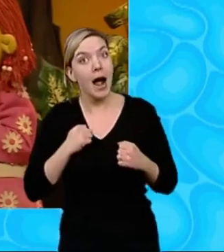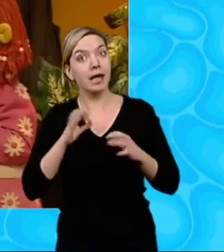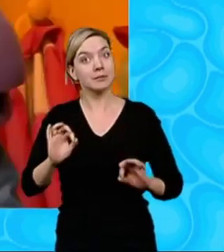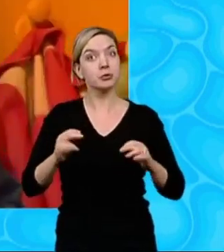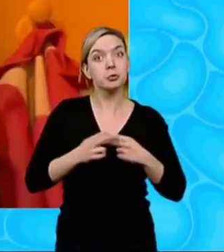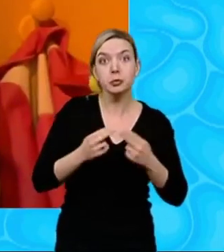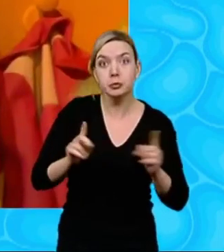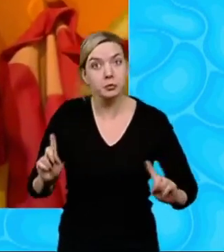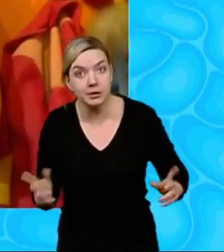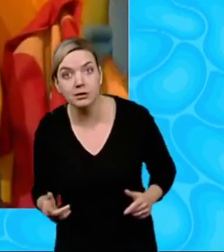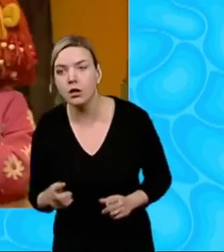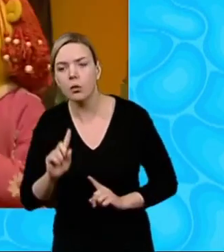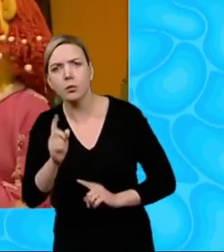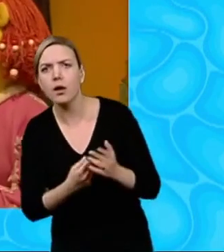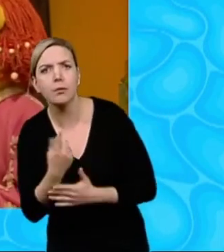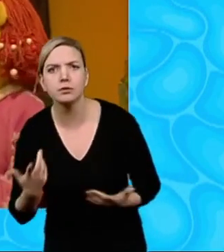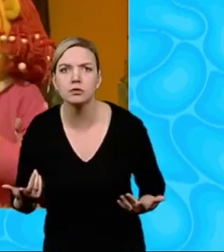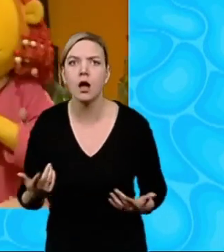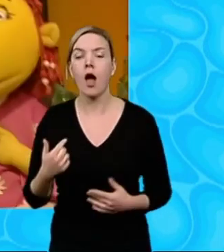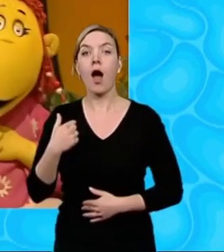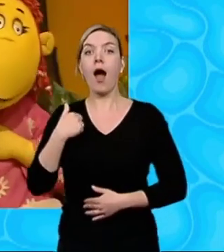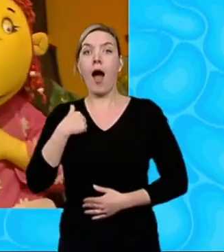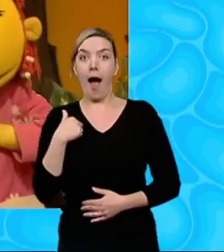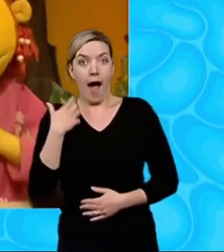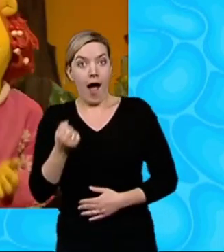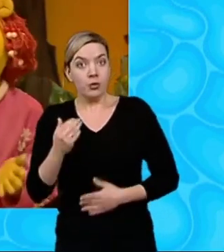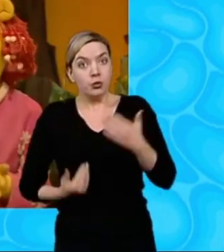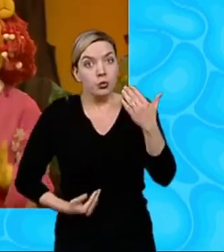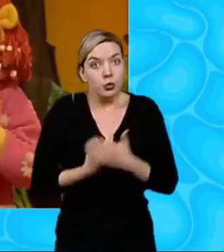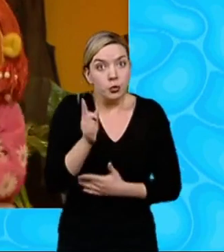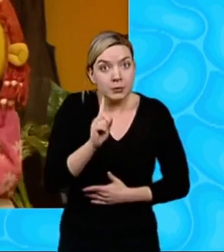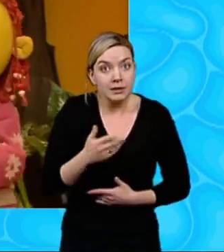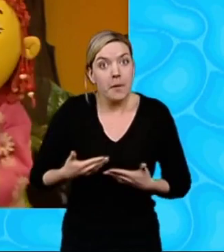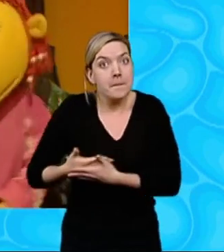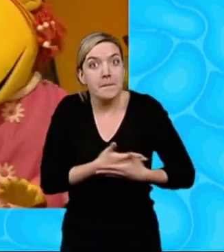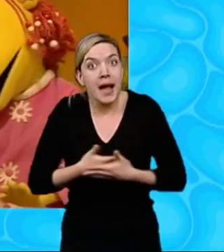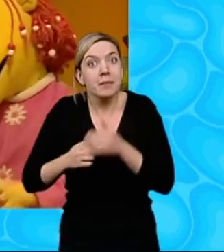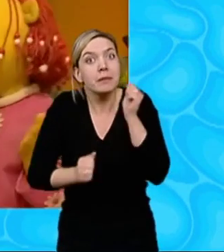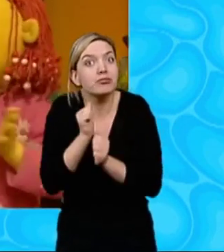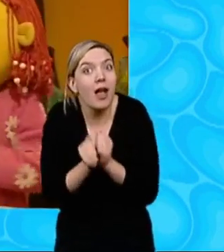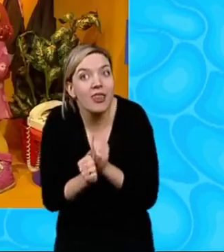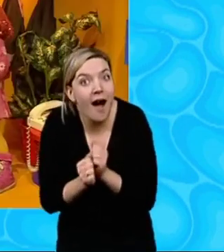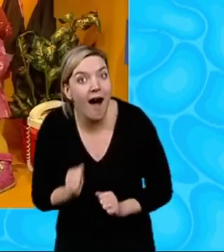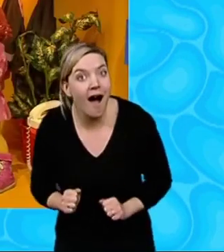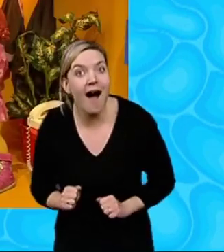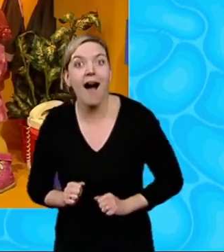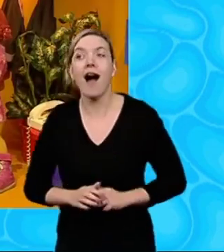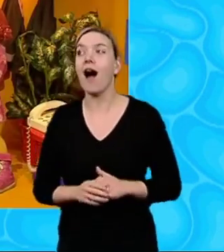What's happened, Fizz? Well, I've got a new little baby brother Well, wee!